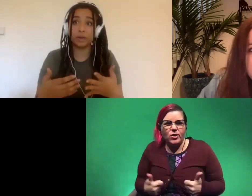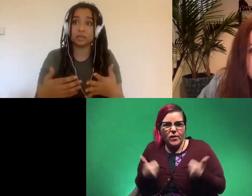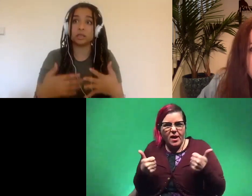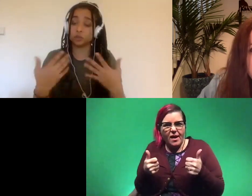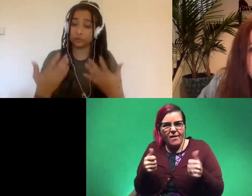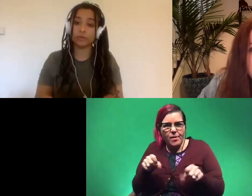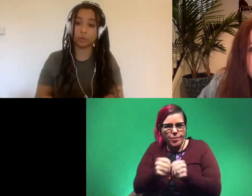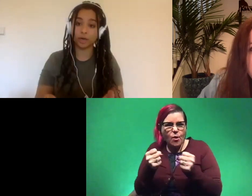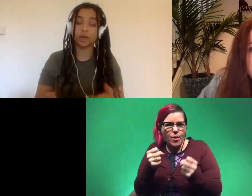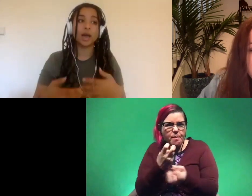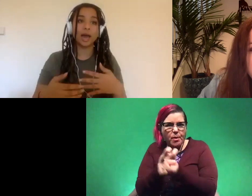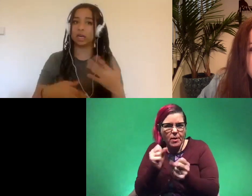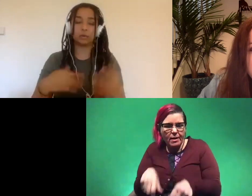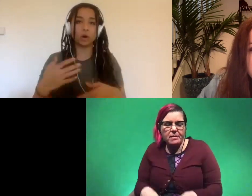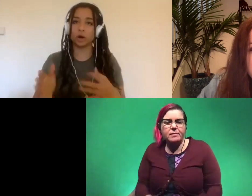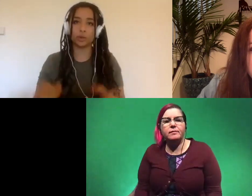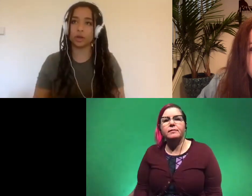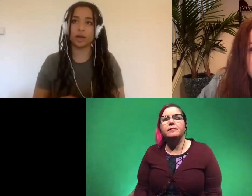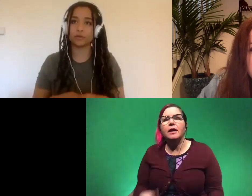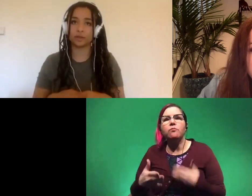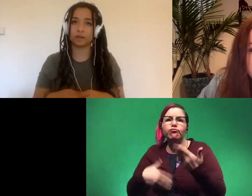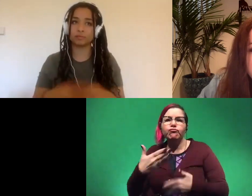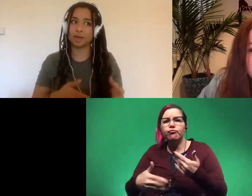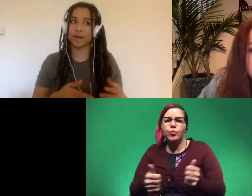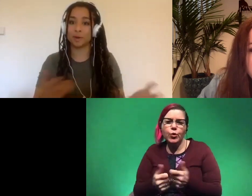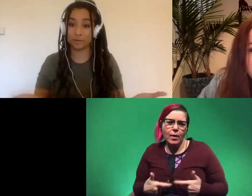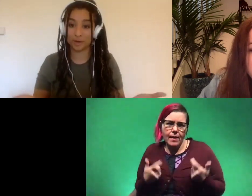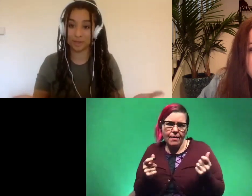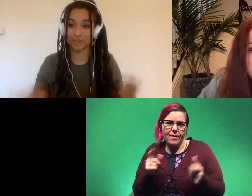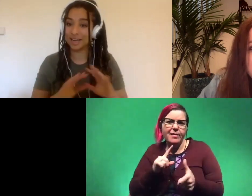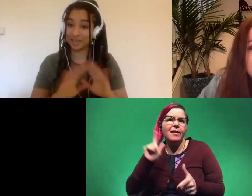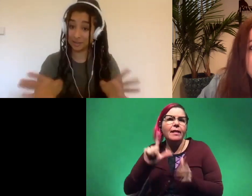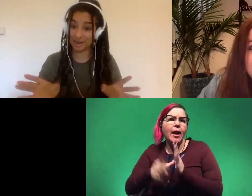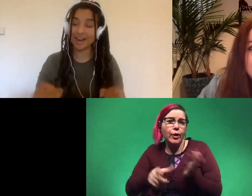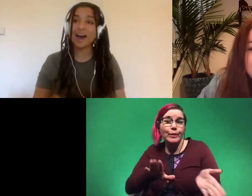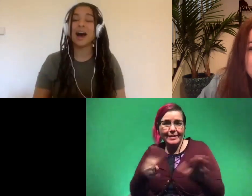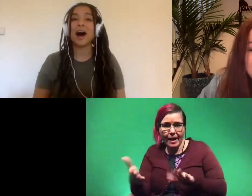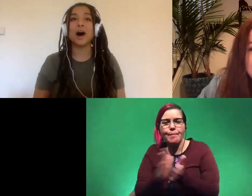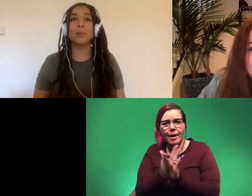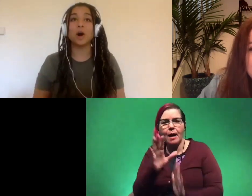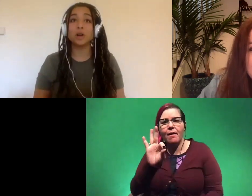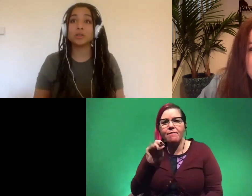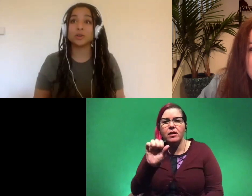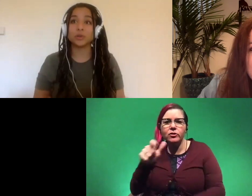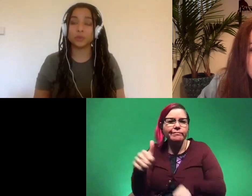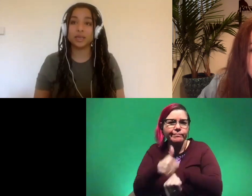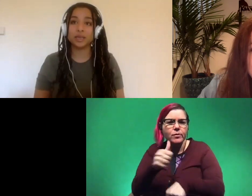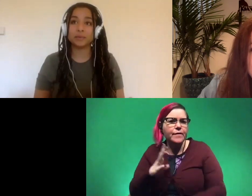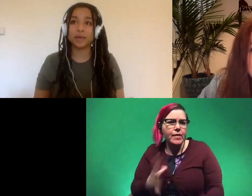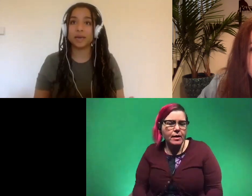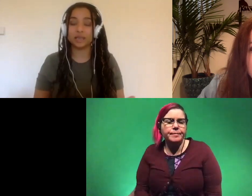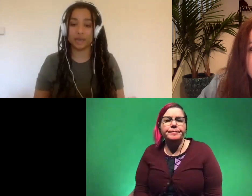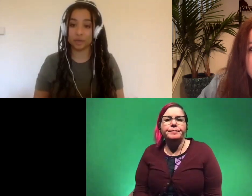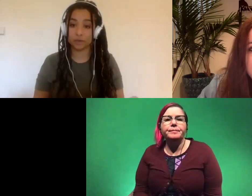basically survive a break and keep going on with your life and then die and become a fossil and it's fine um also the really